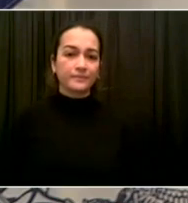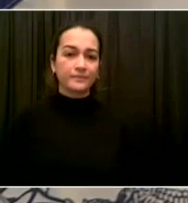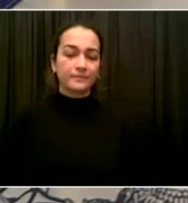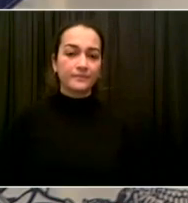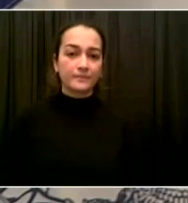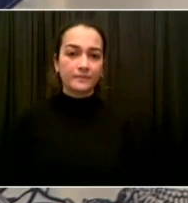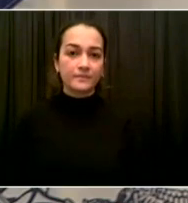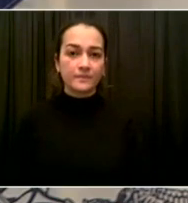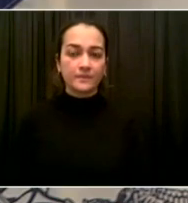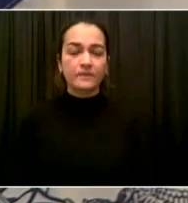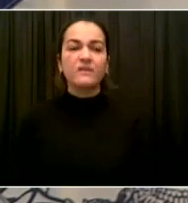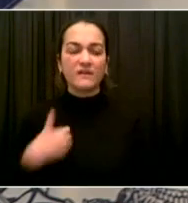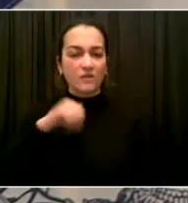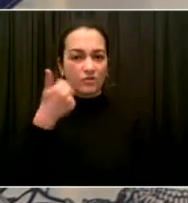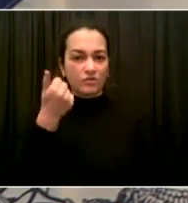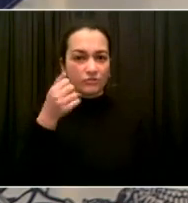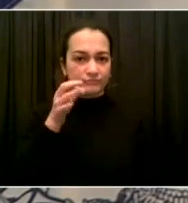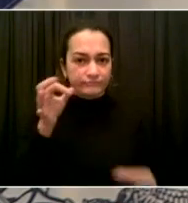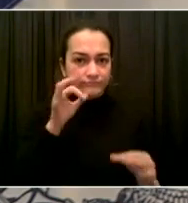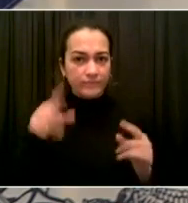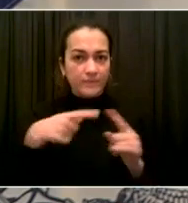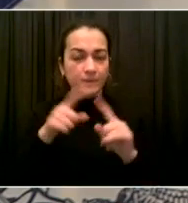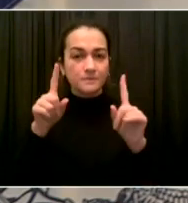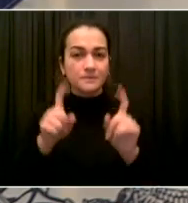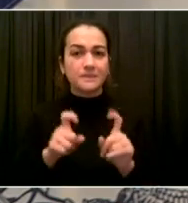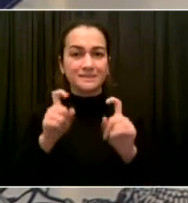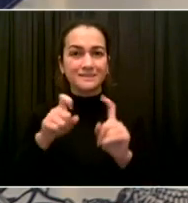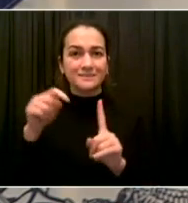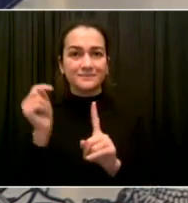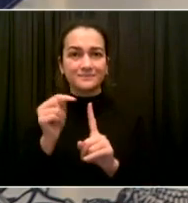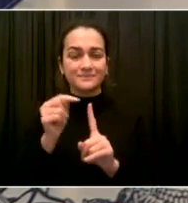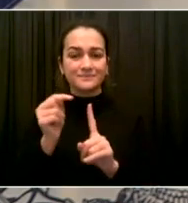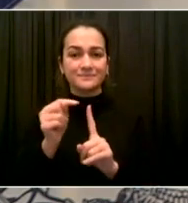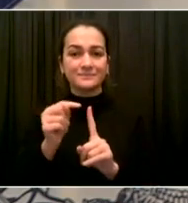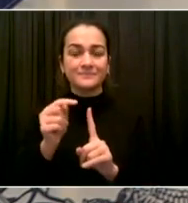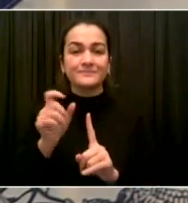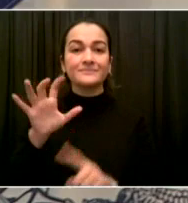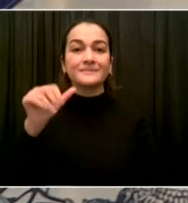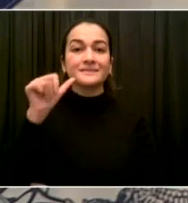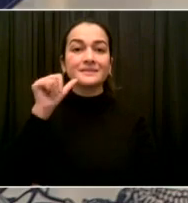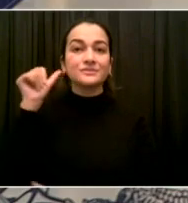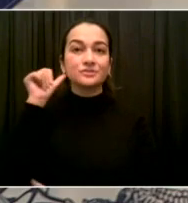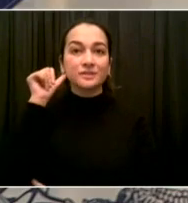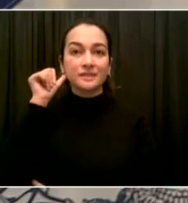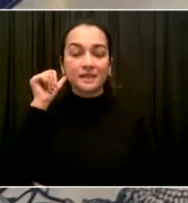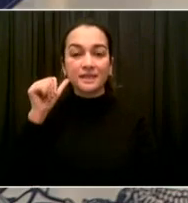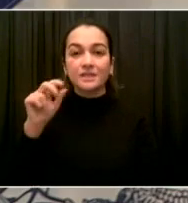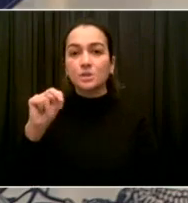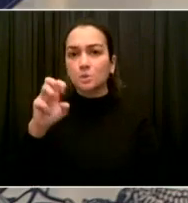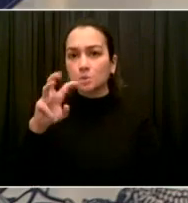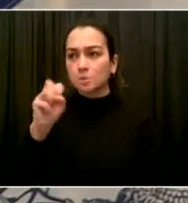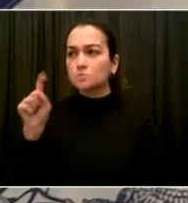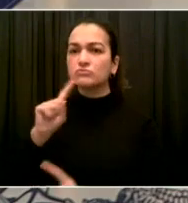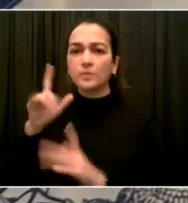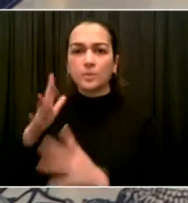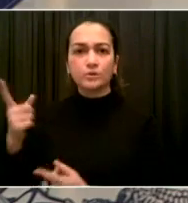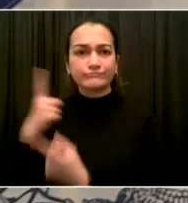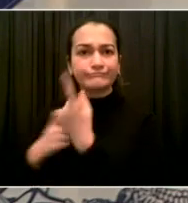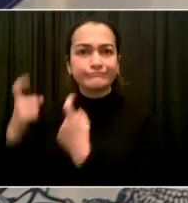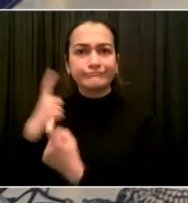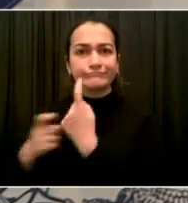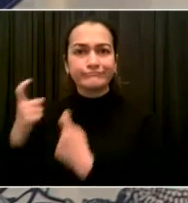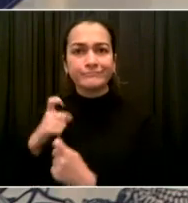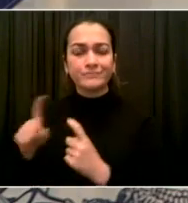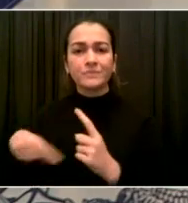get testing right. And yesterday I got some very good questions from members of the media on concerns about test sites and things we have to do